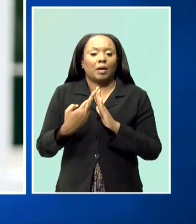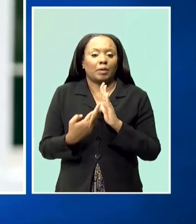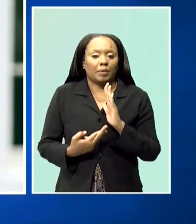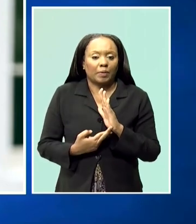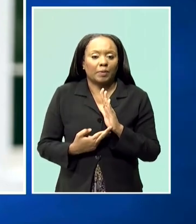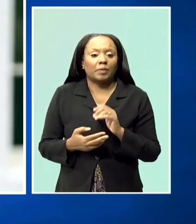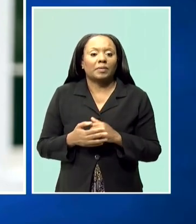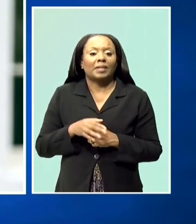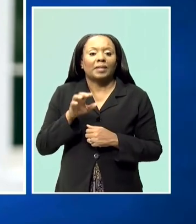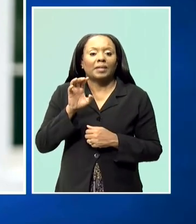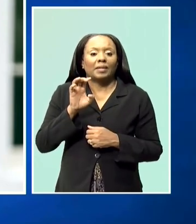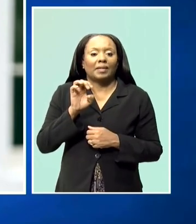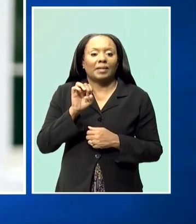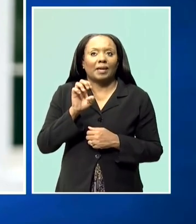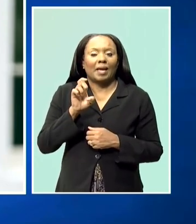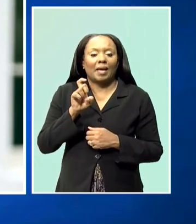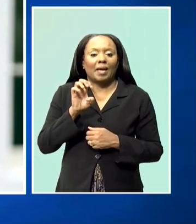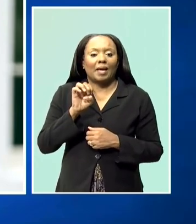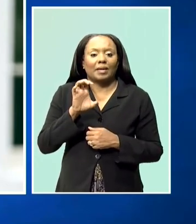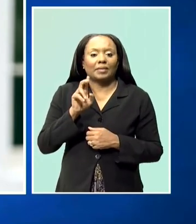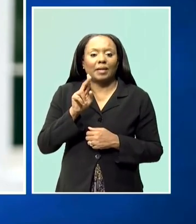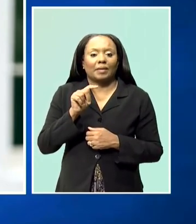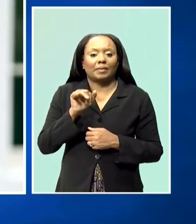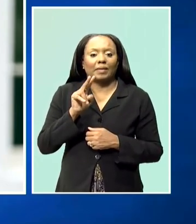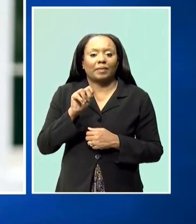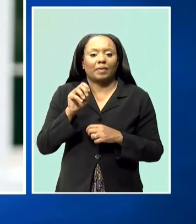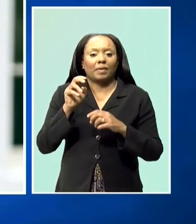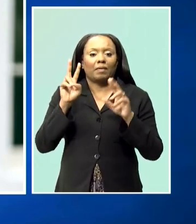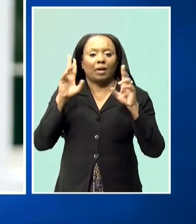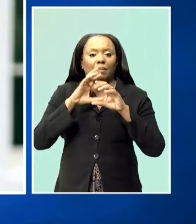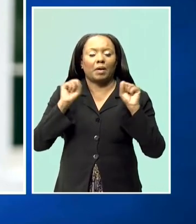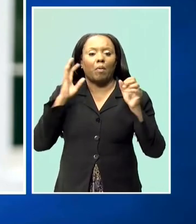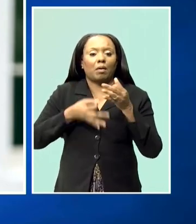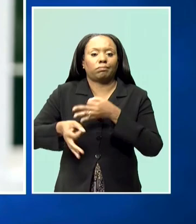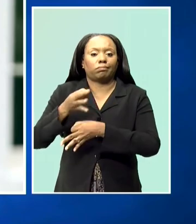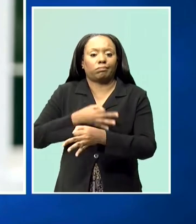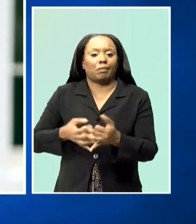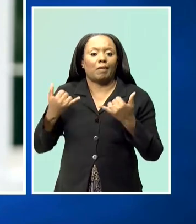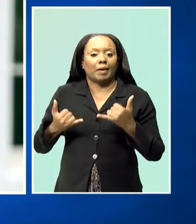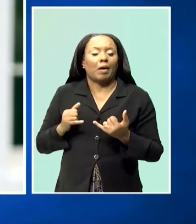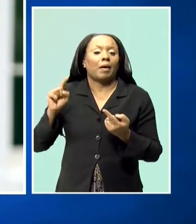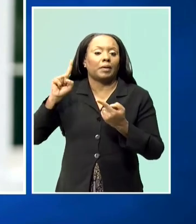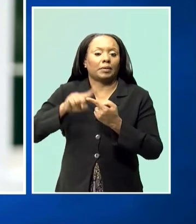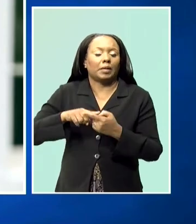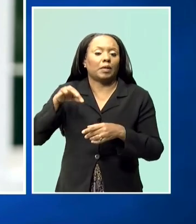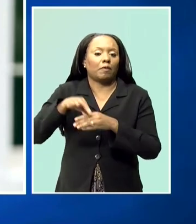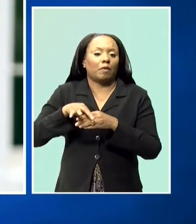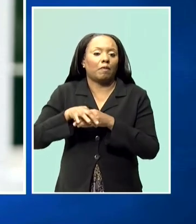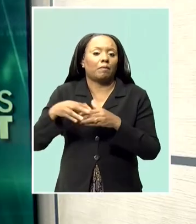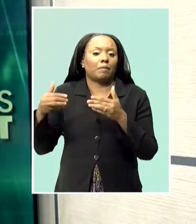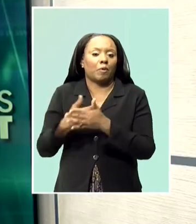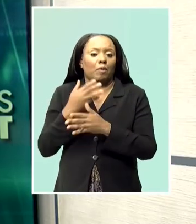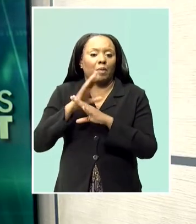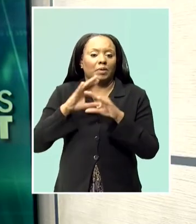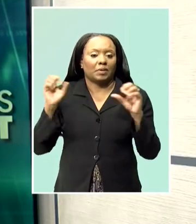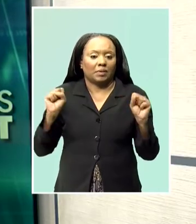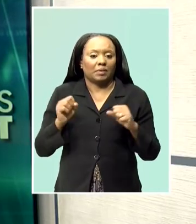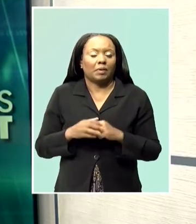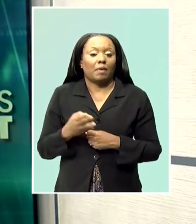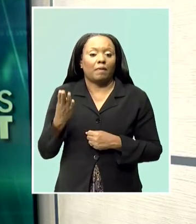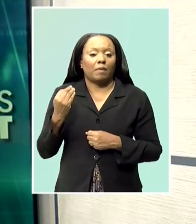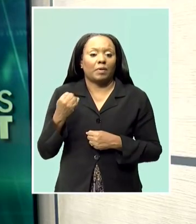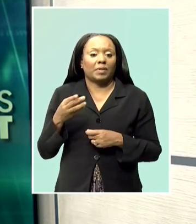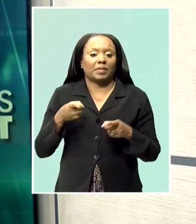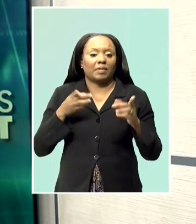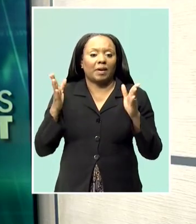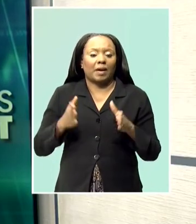president will act as president under the direction of the Board of Executive Directors until a new president is elected. The bank's 14